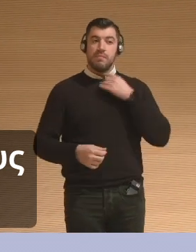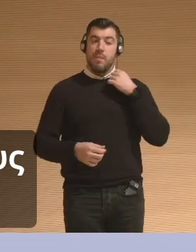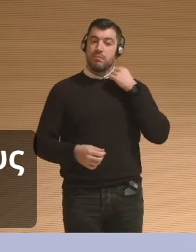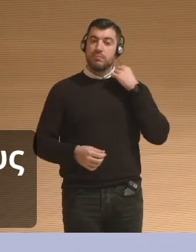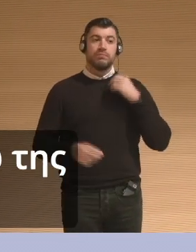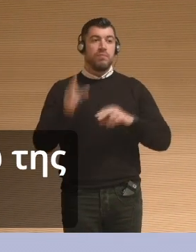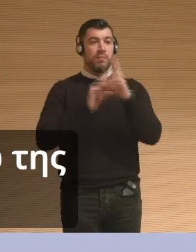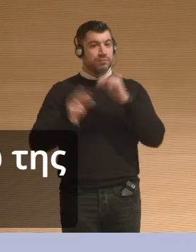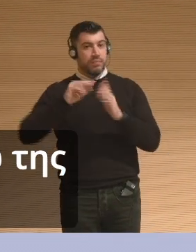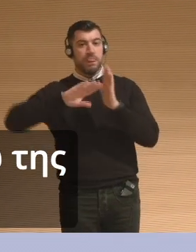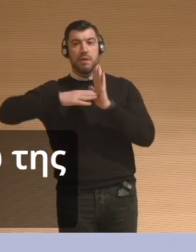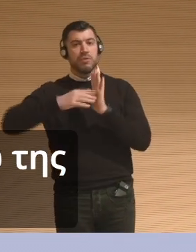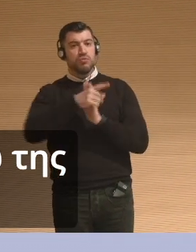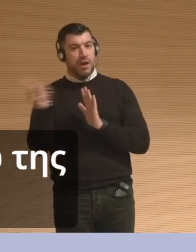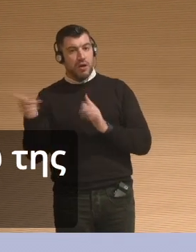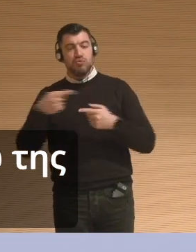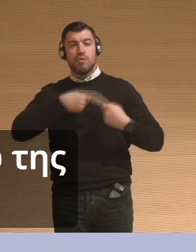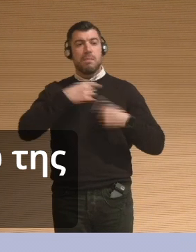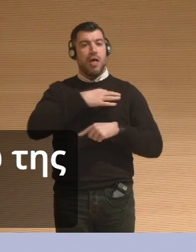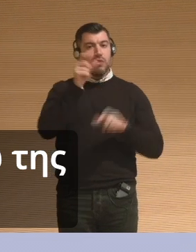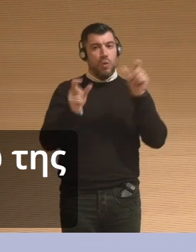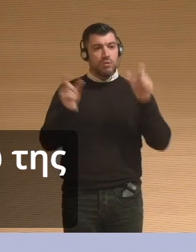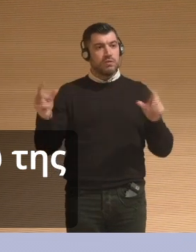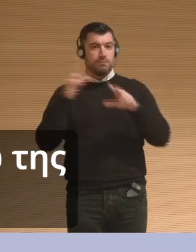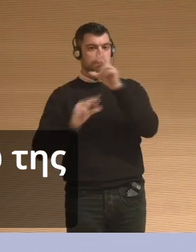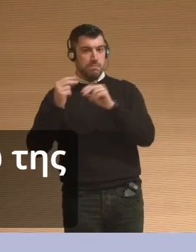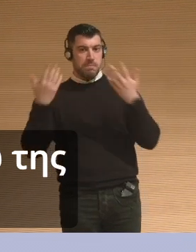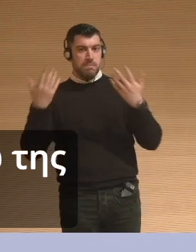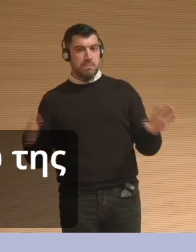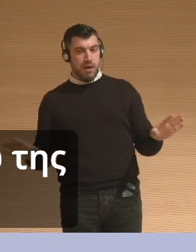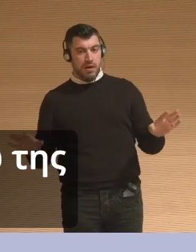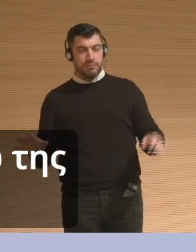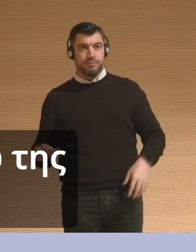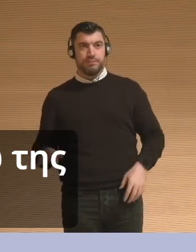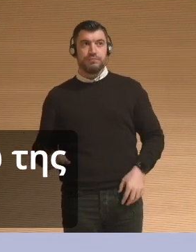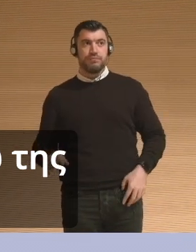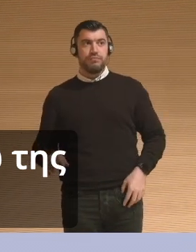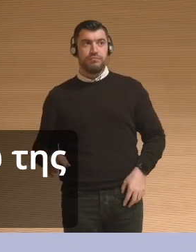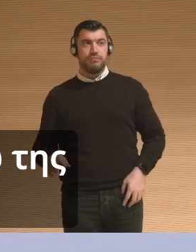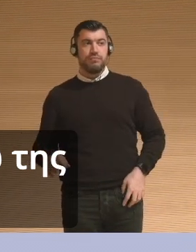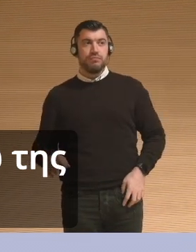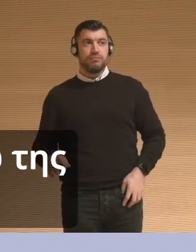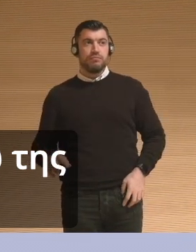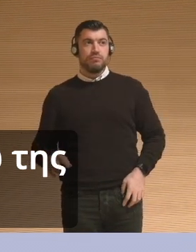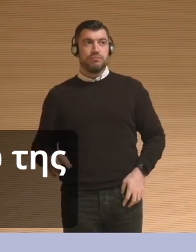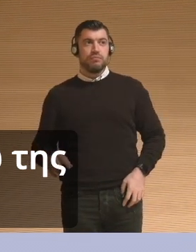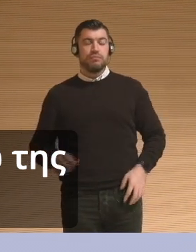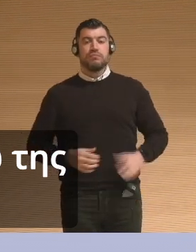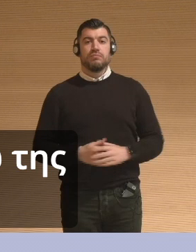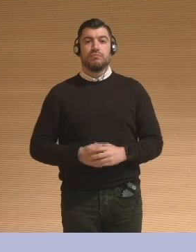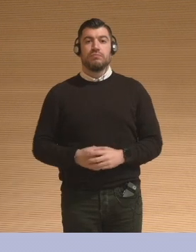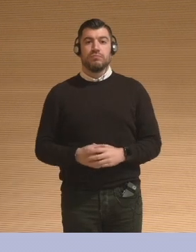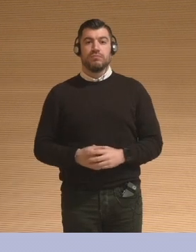visitors, and the Darby Museum and Art Gallery has a lot of touch programs, a lot of making